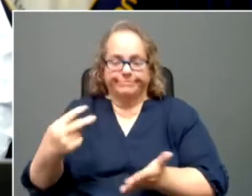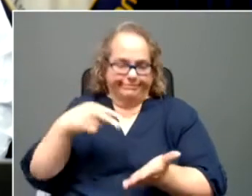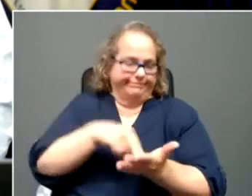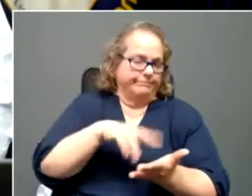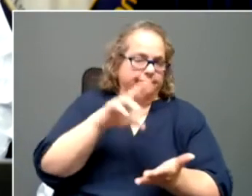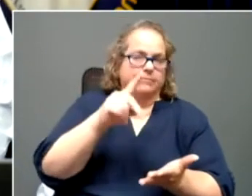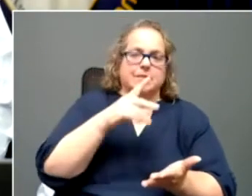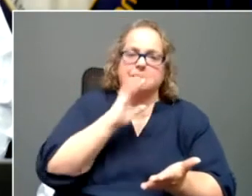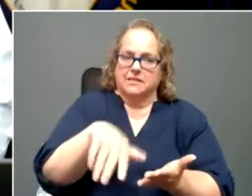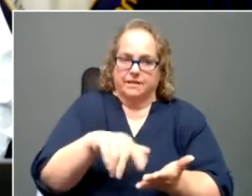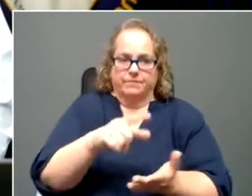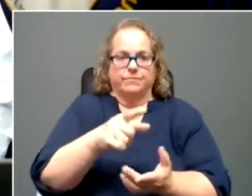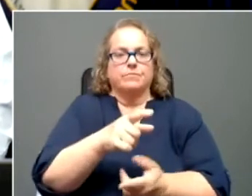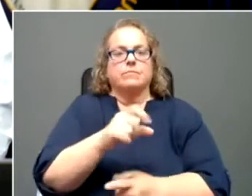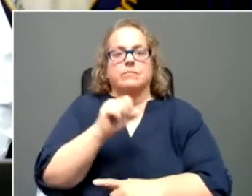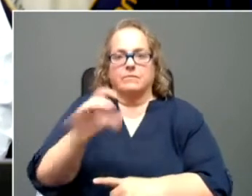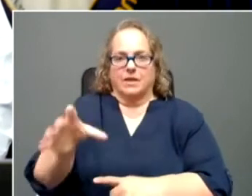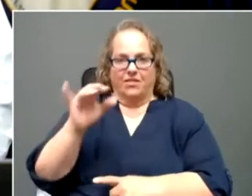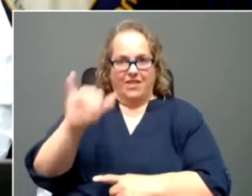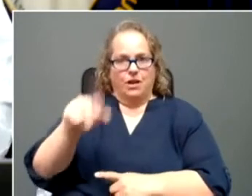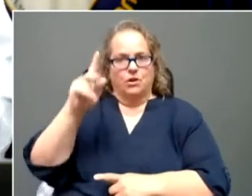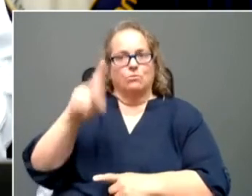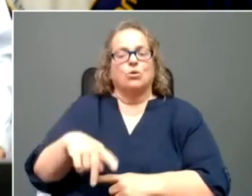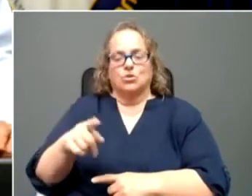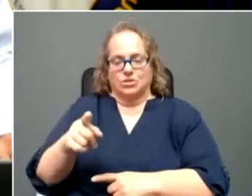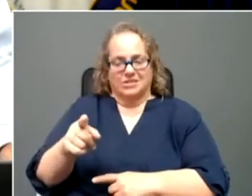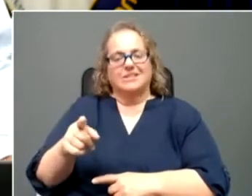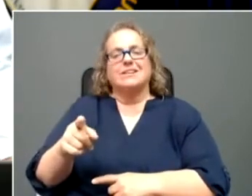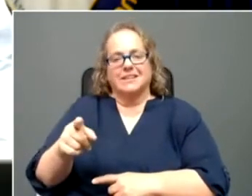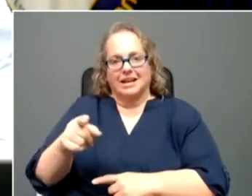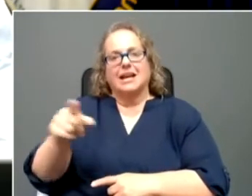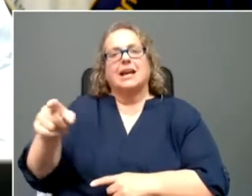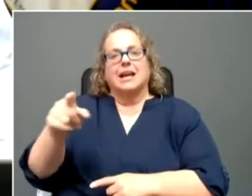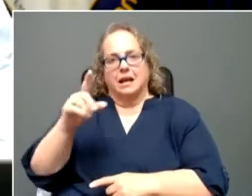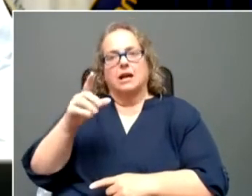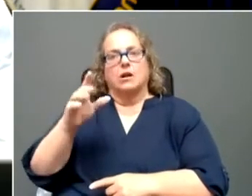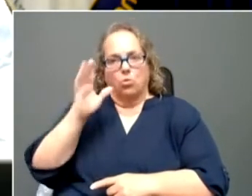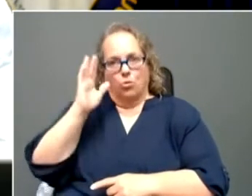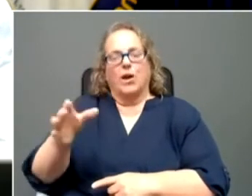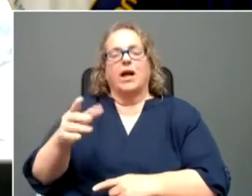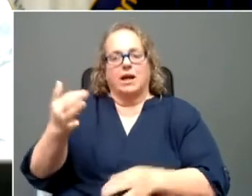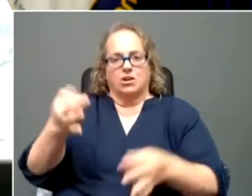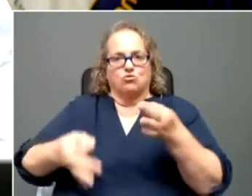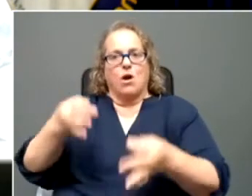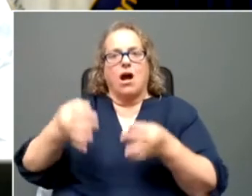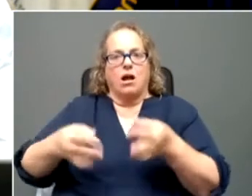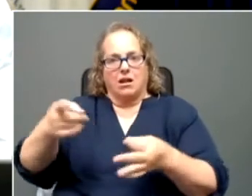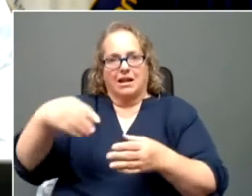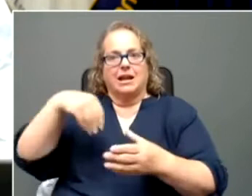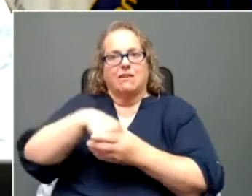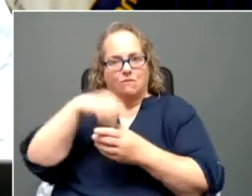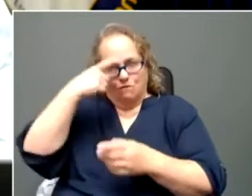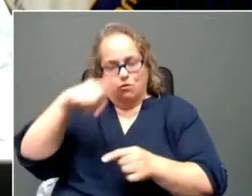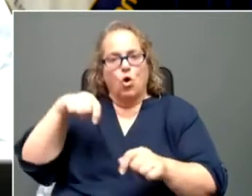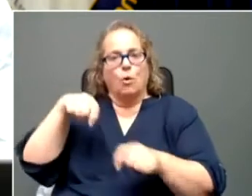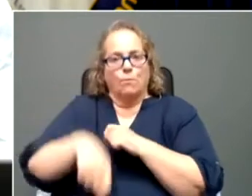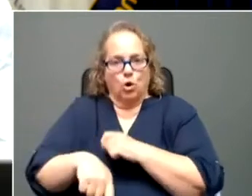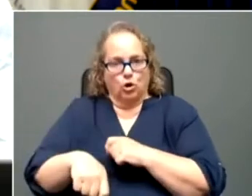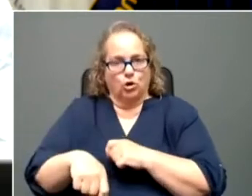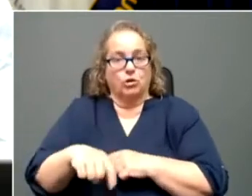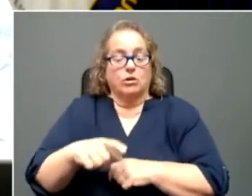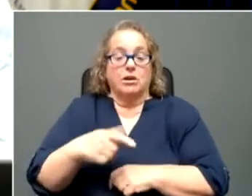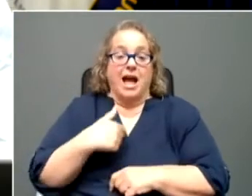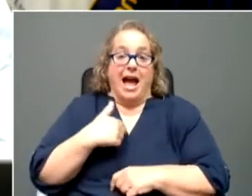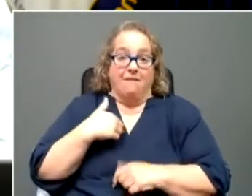indicted this individual. I had grave concerns that our last governor without doing the homework